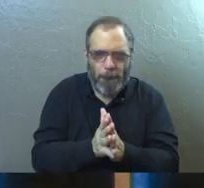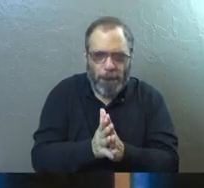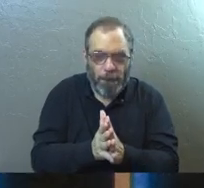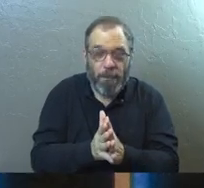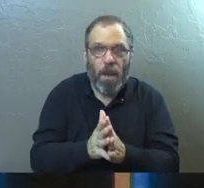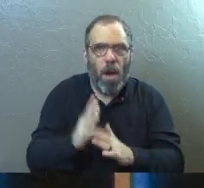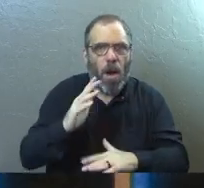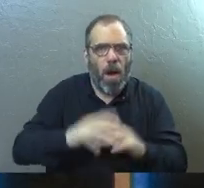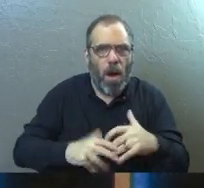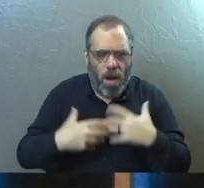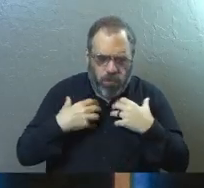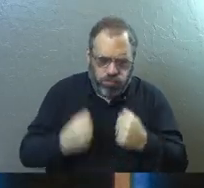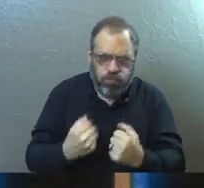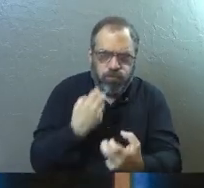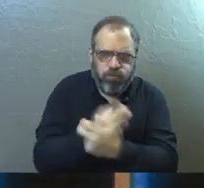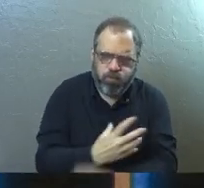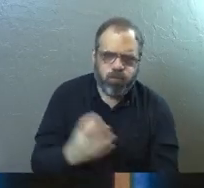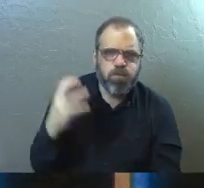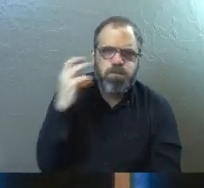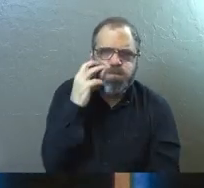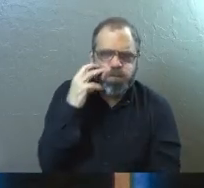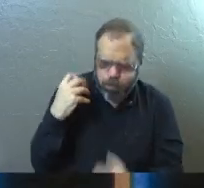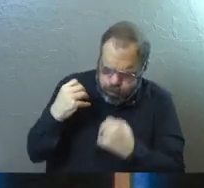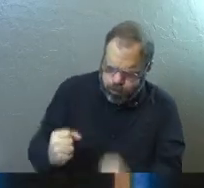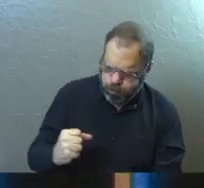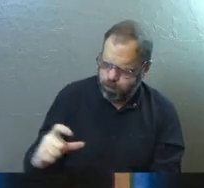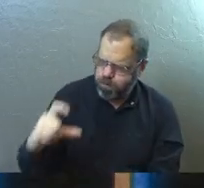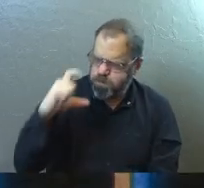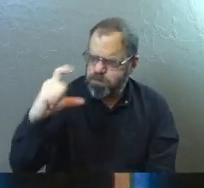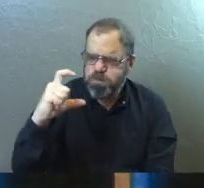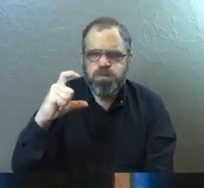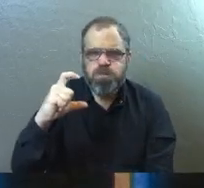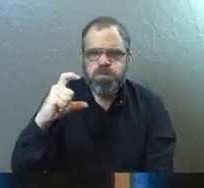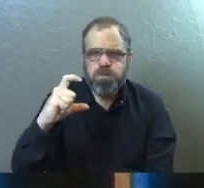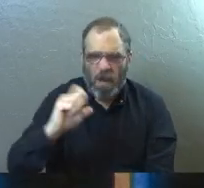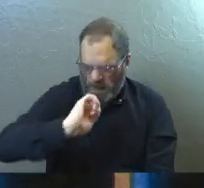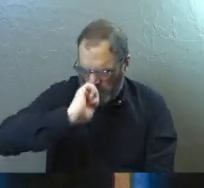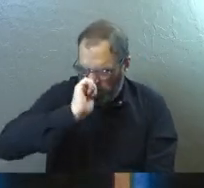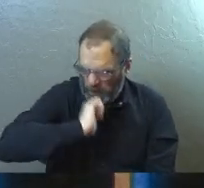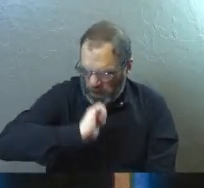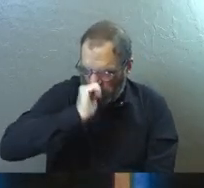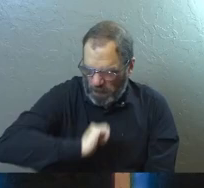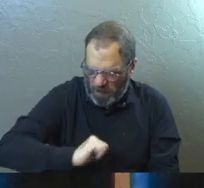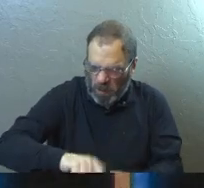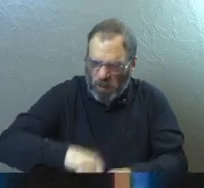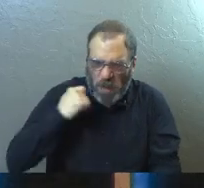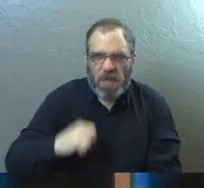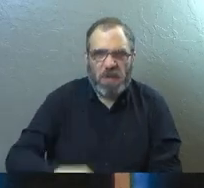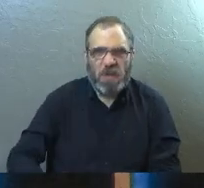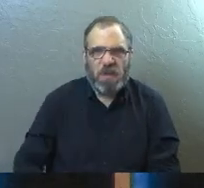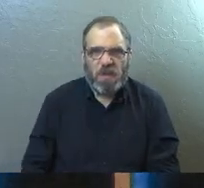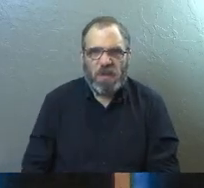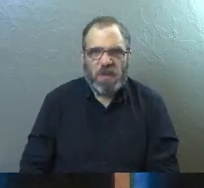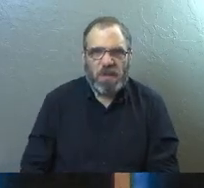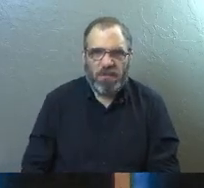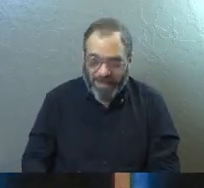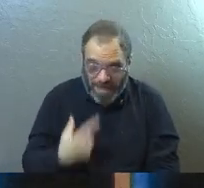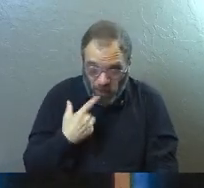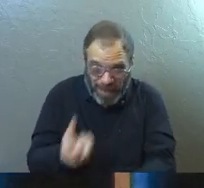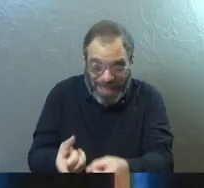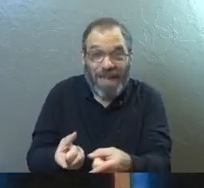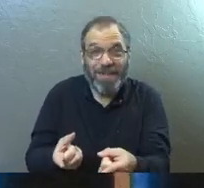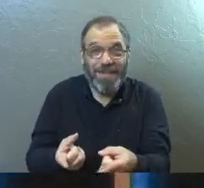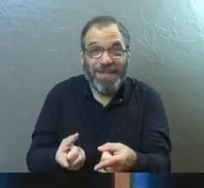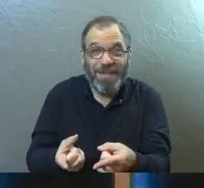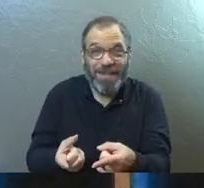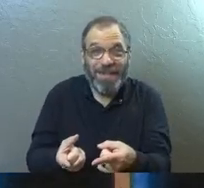You build strength in your bones and you can handle greater stress. That's all it's saying.